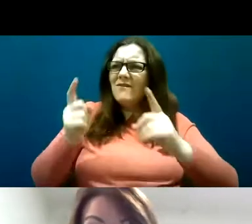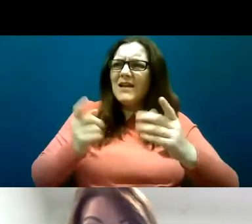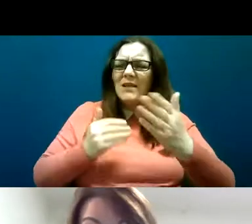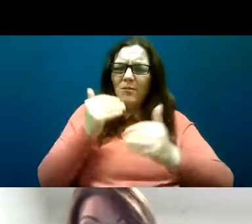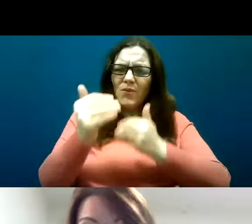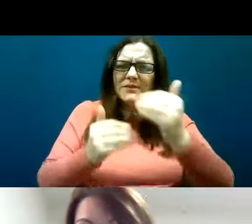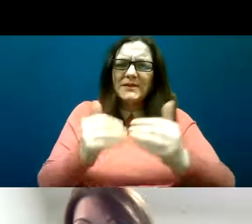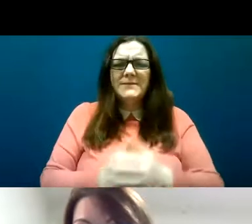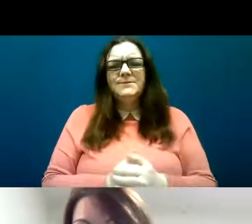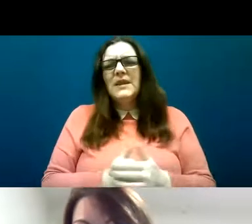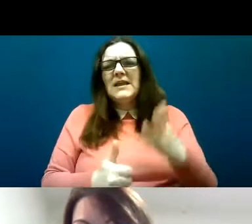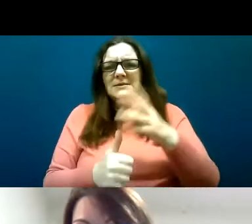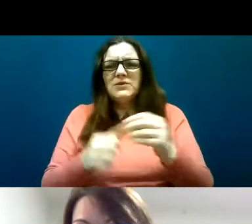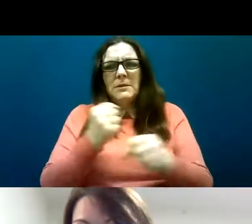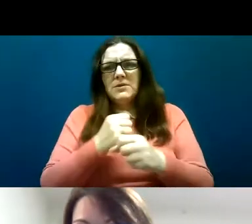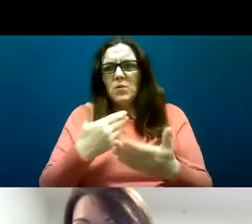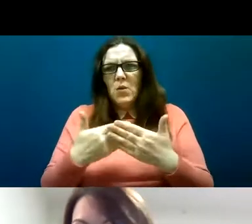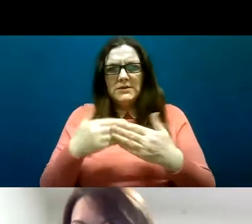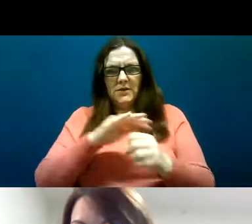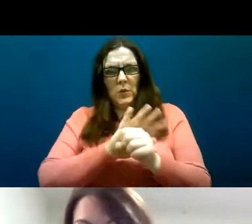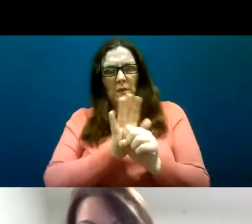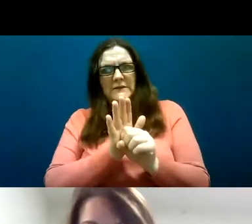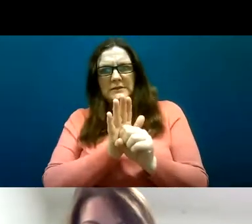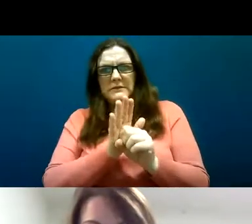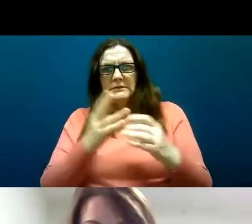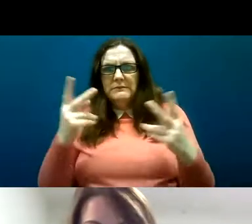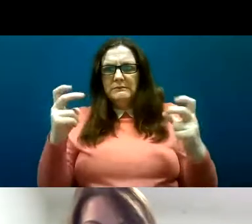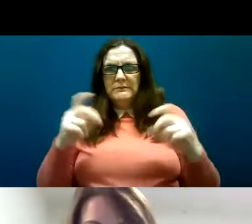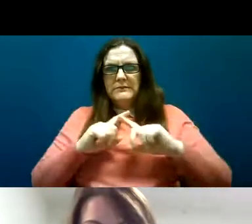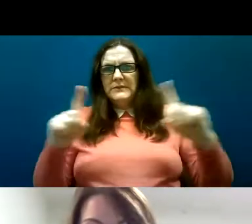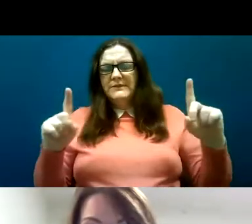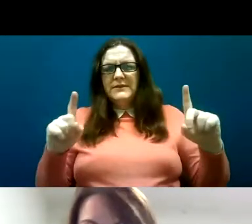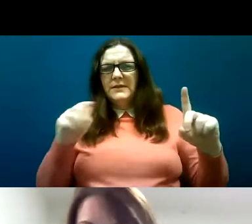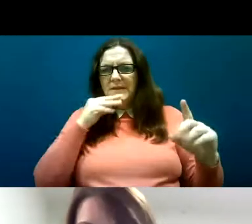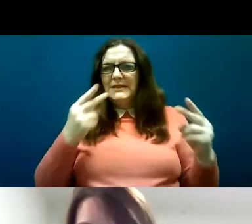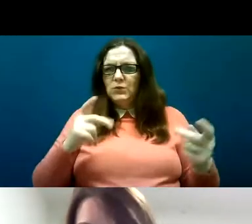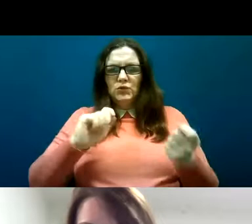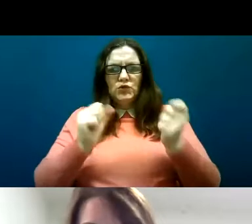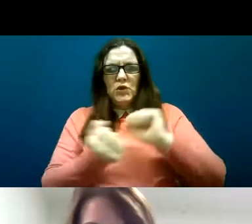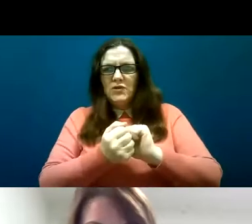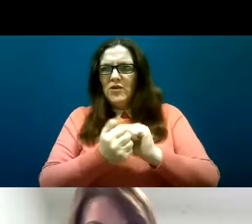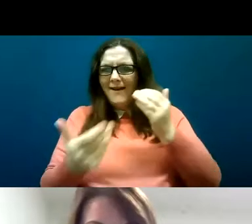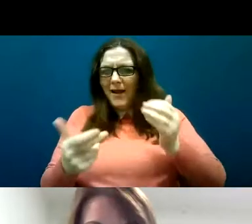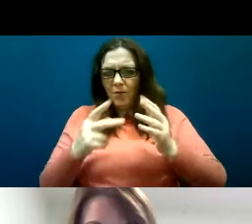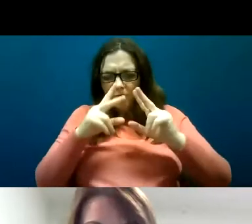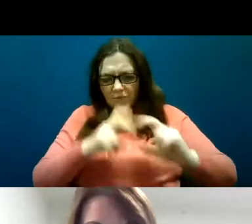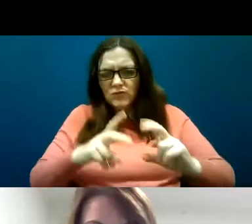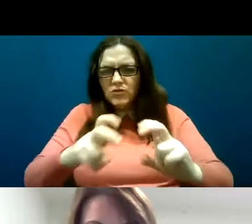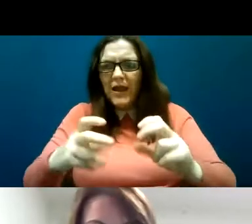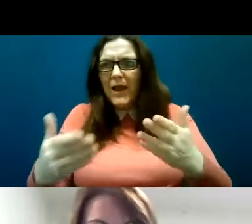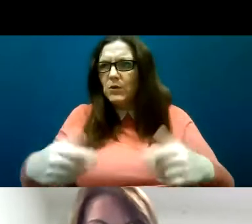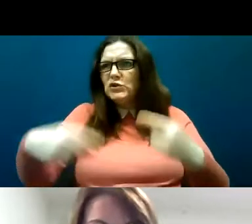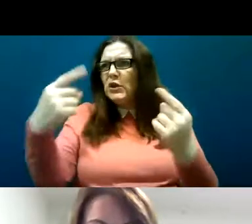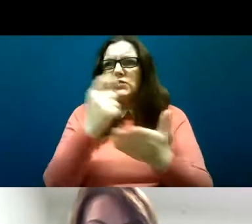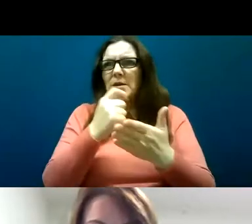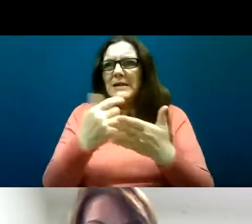and particularly around COVID-19 when we had to revisit our research design and see how we were going to proceed in such challenging times.